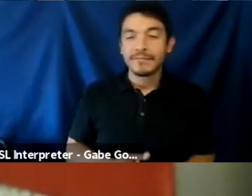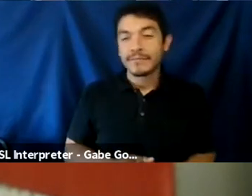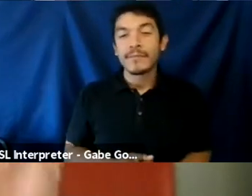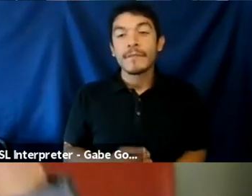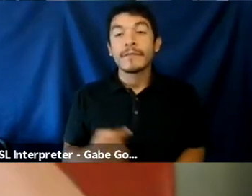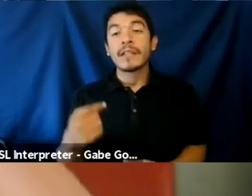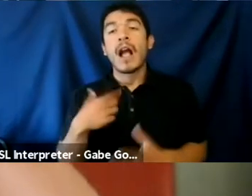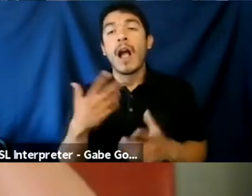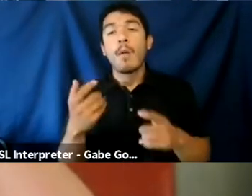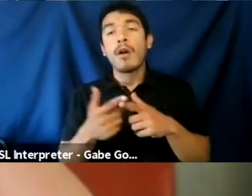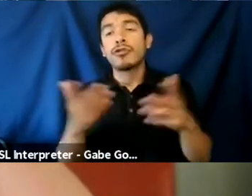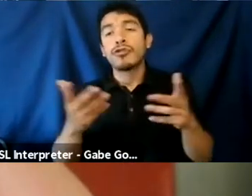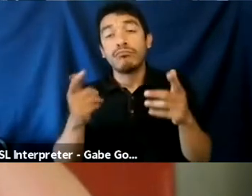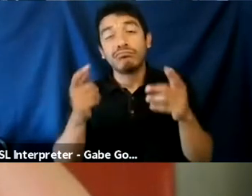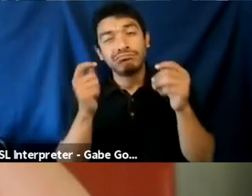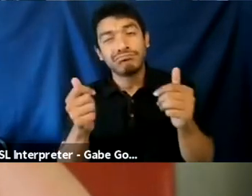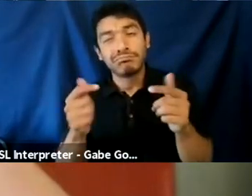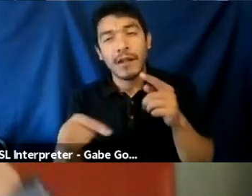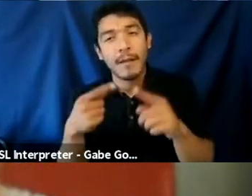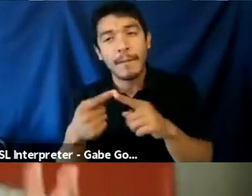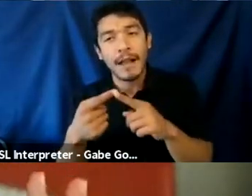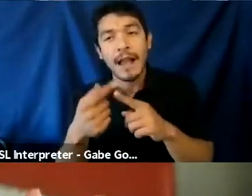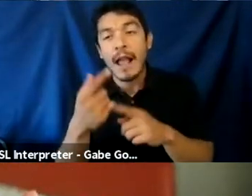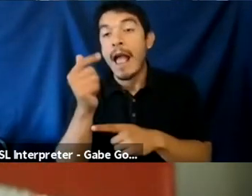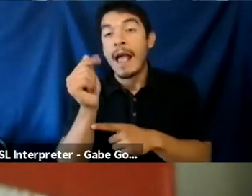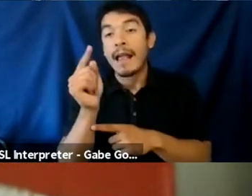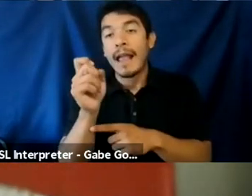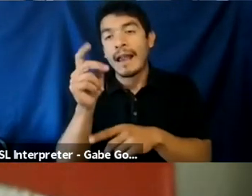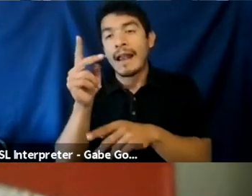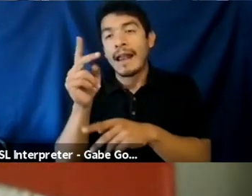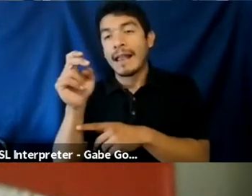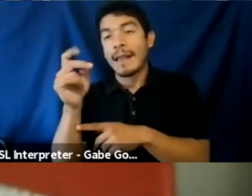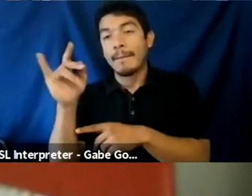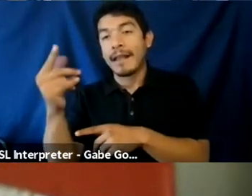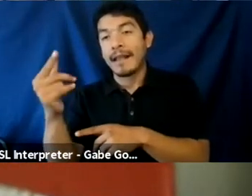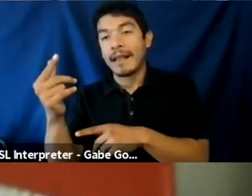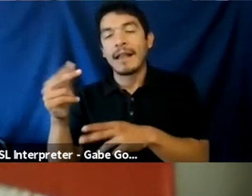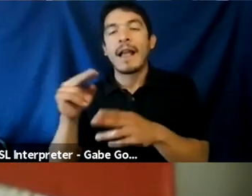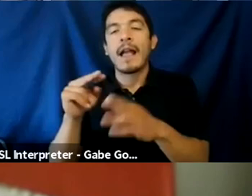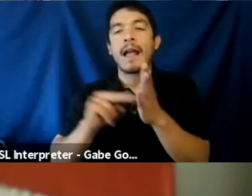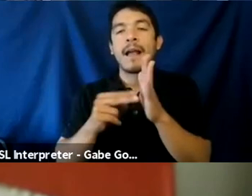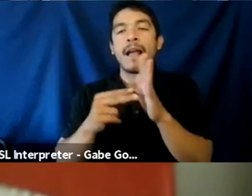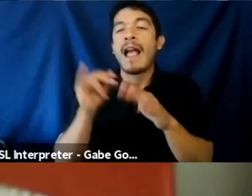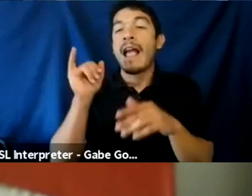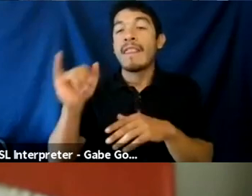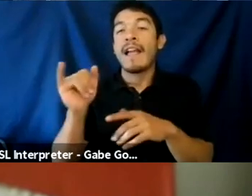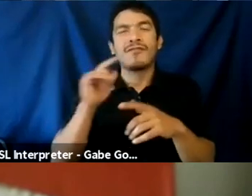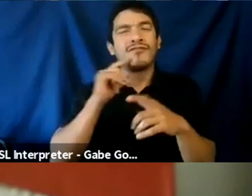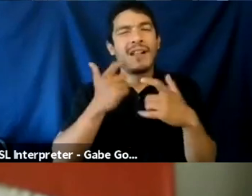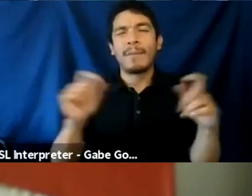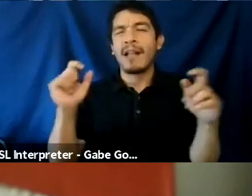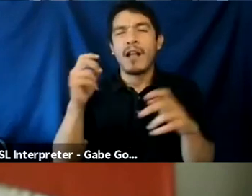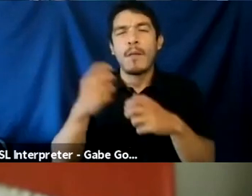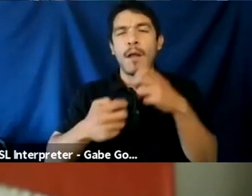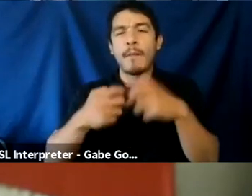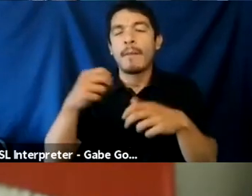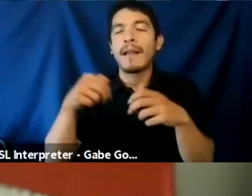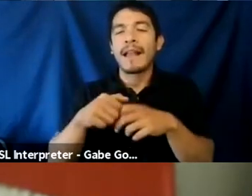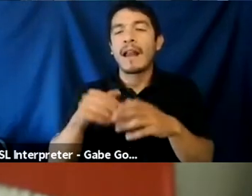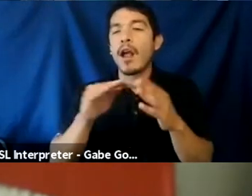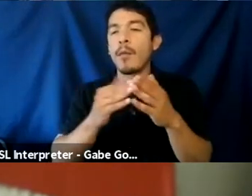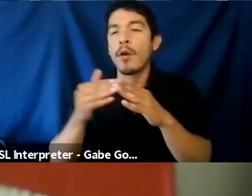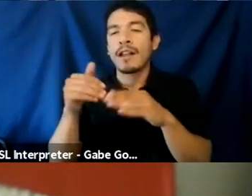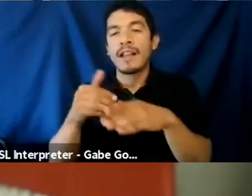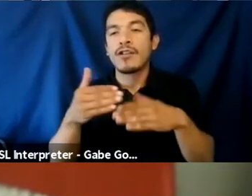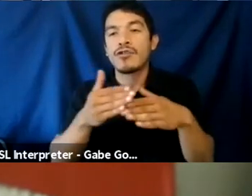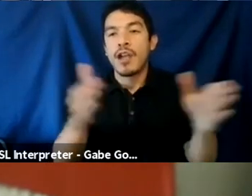want to talk briefly about, um, gatekeeping. So gatekeeping and gaming is a massive problem. It's a massive problem in fan communities in general,